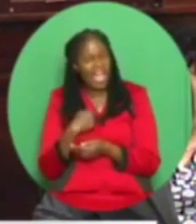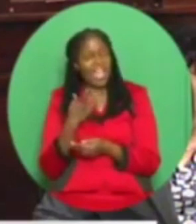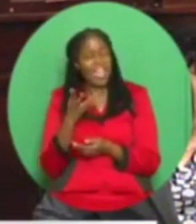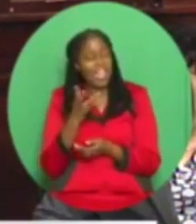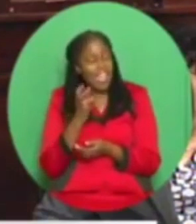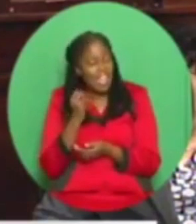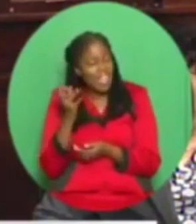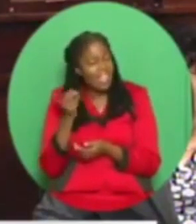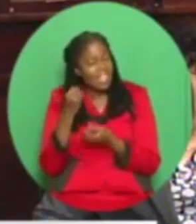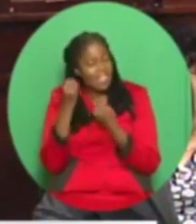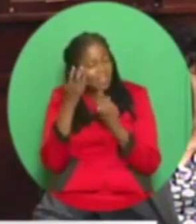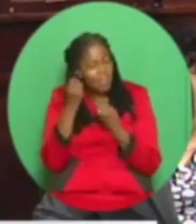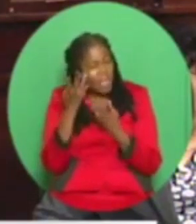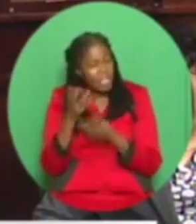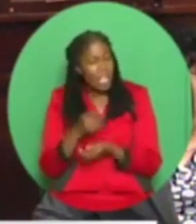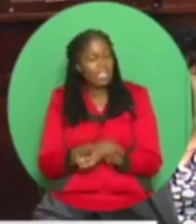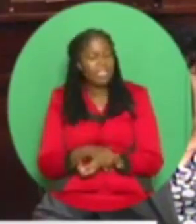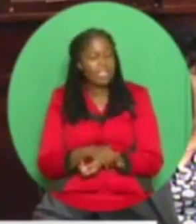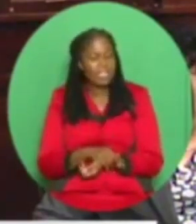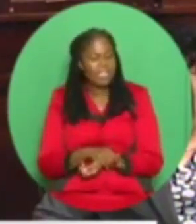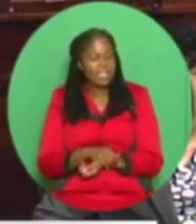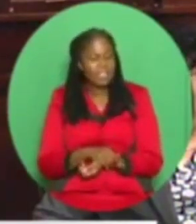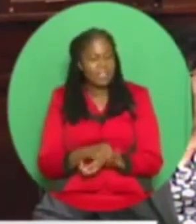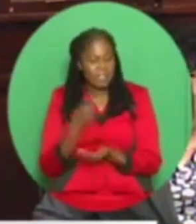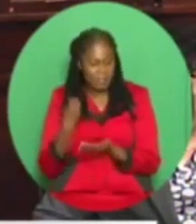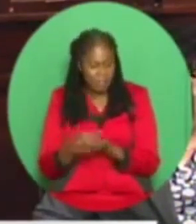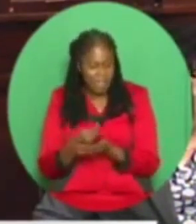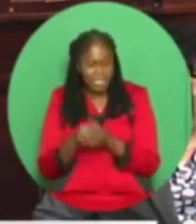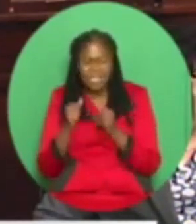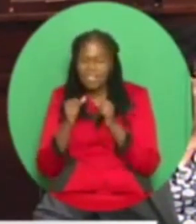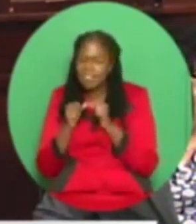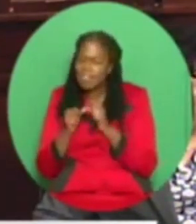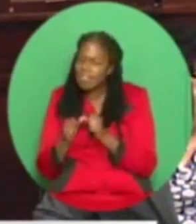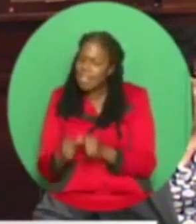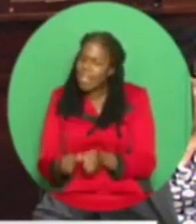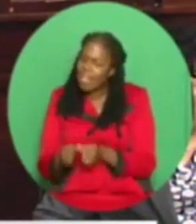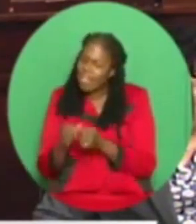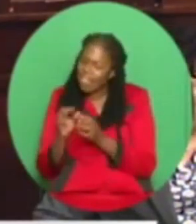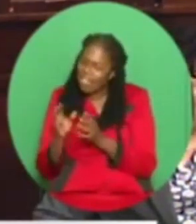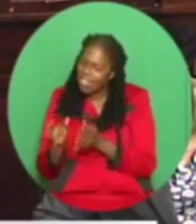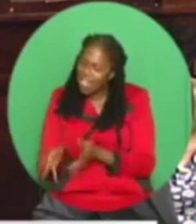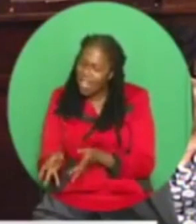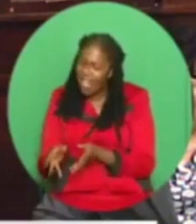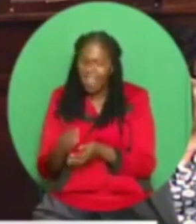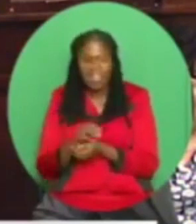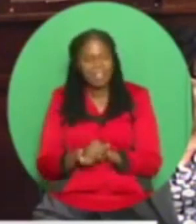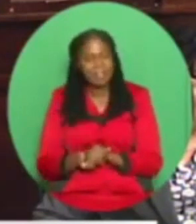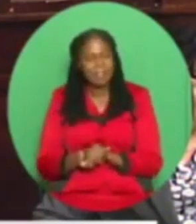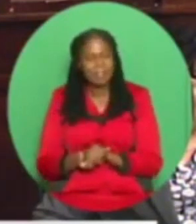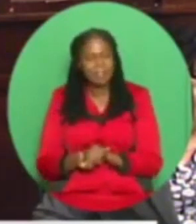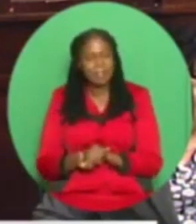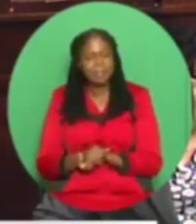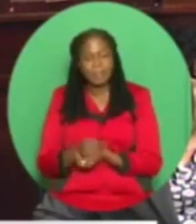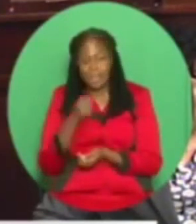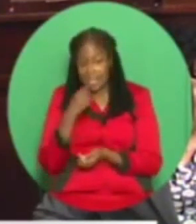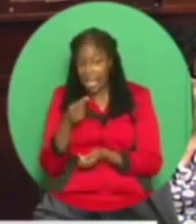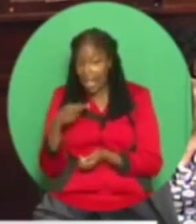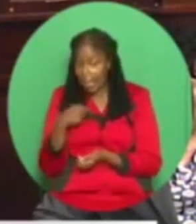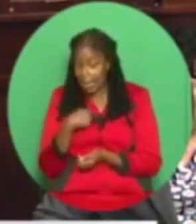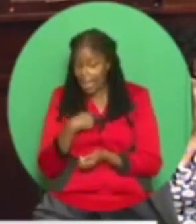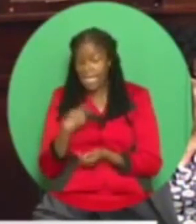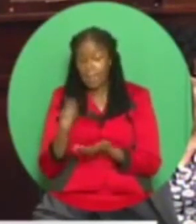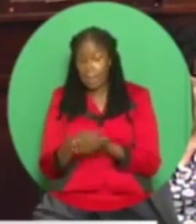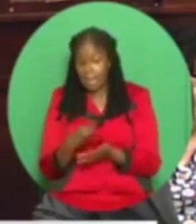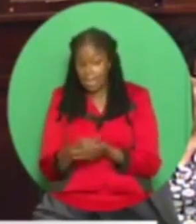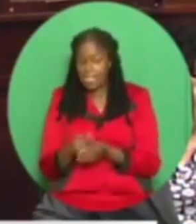Speaker, that the money is still there, Madam Speaker. I am told that the money is still